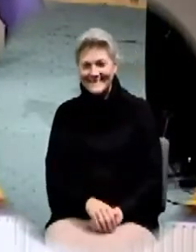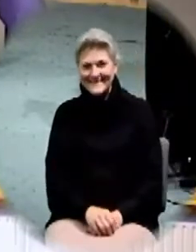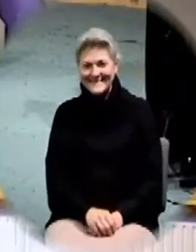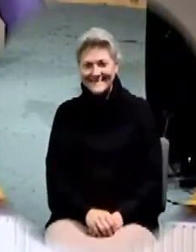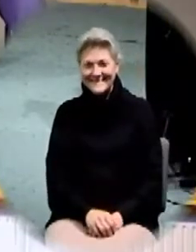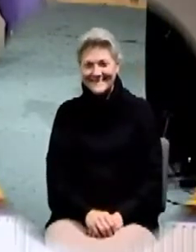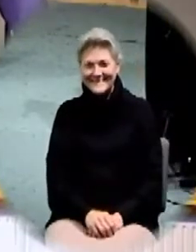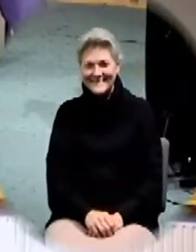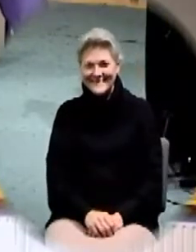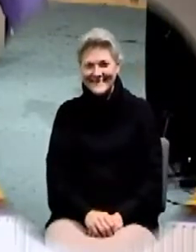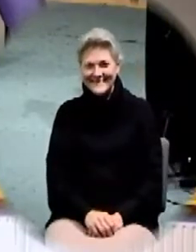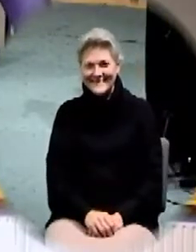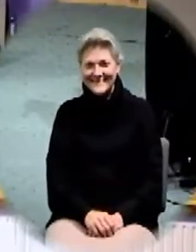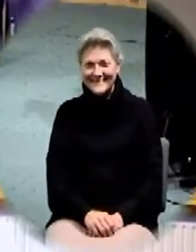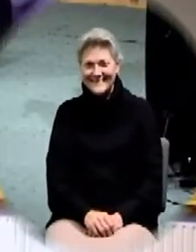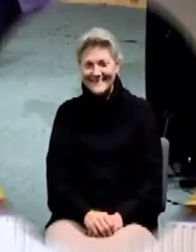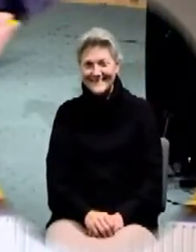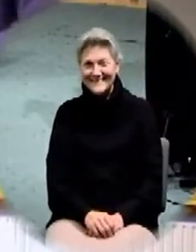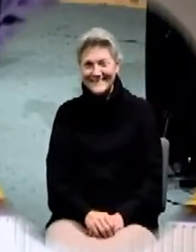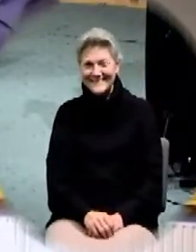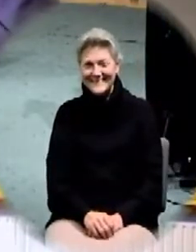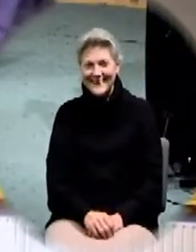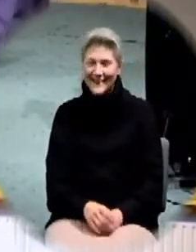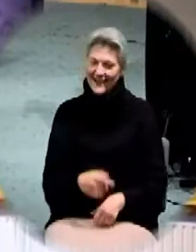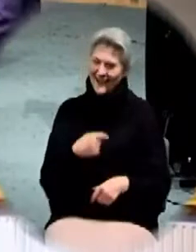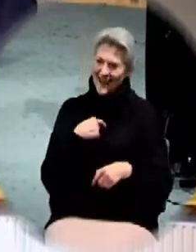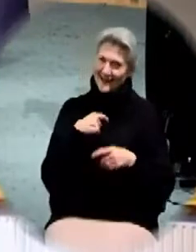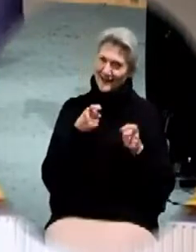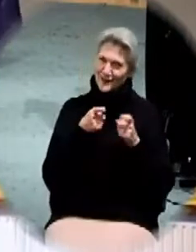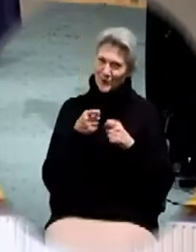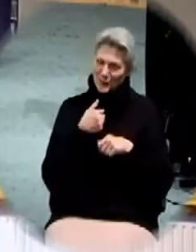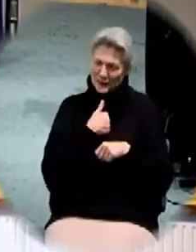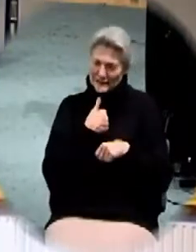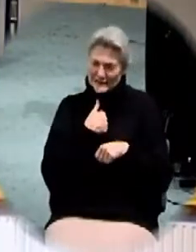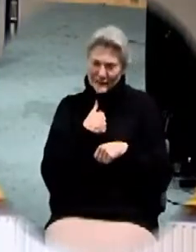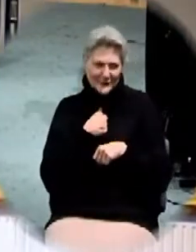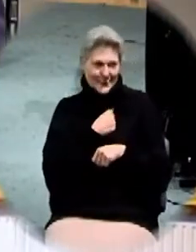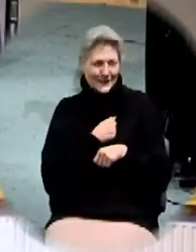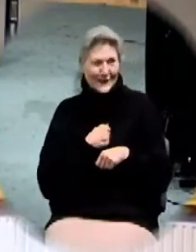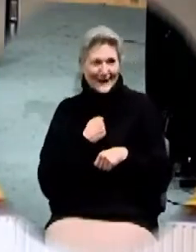Nobody's in the building. I need to keep it under control here, Pastor Butcher.